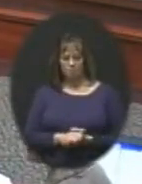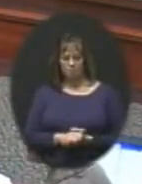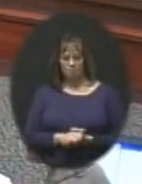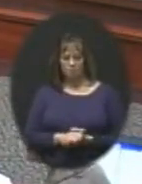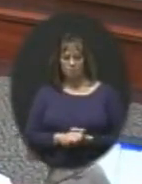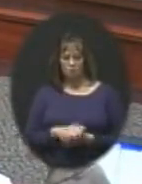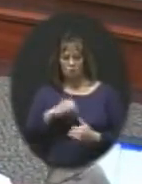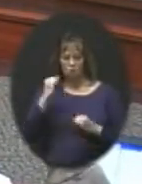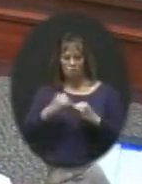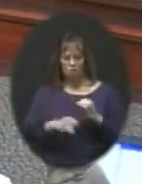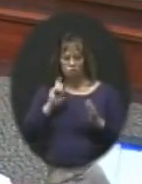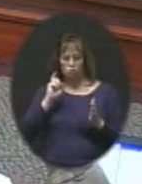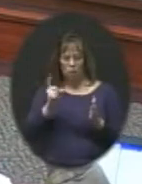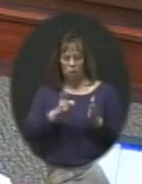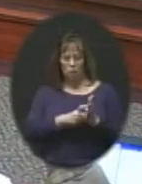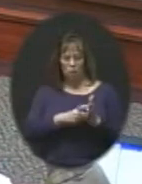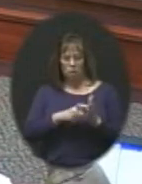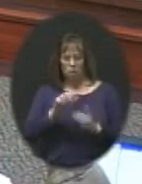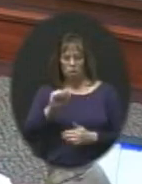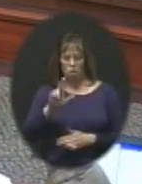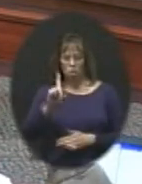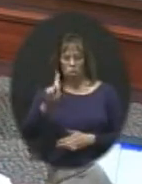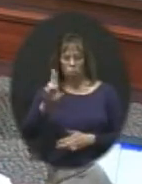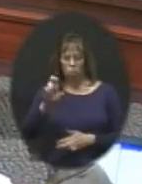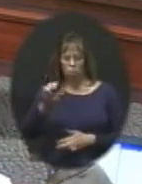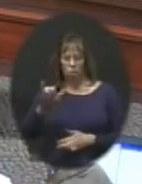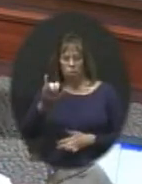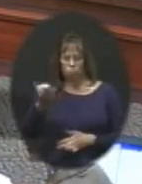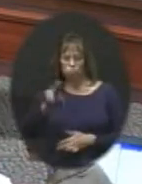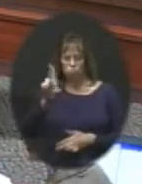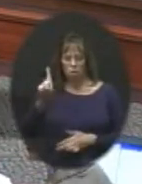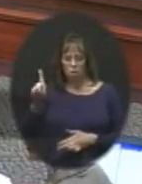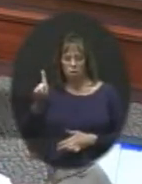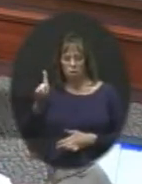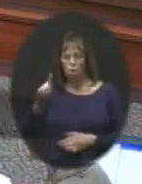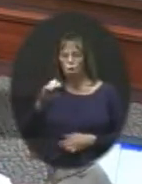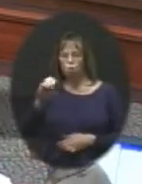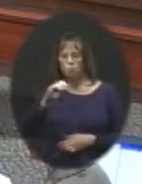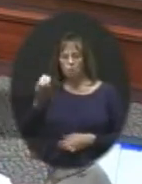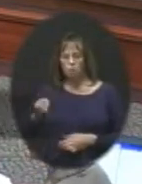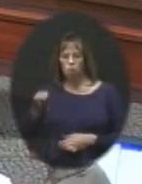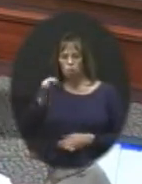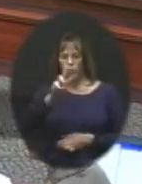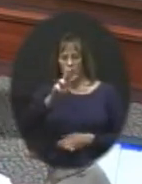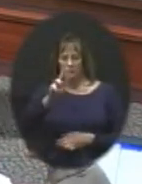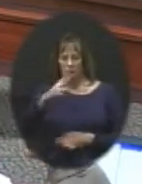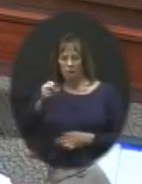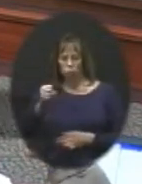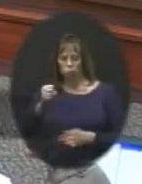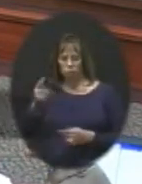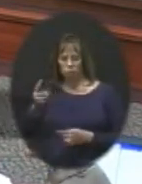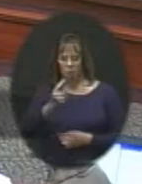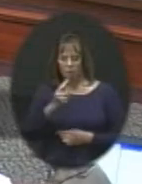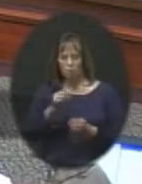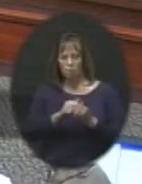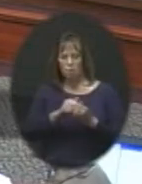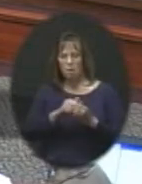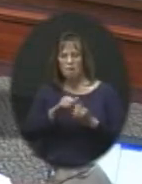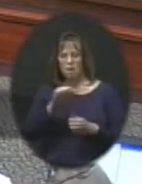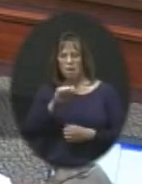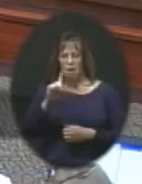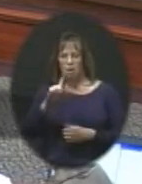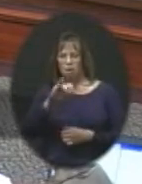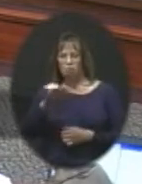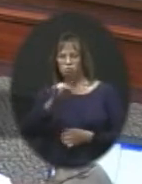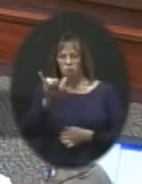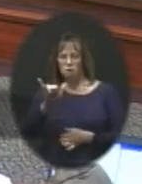Our final recognition tonight is of Audrey Judd from Olathe Northwest High School. Audrey, if you could come forward along with Assistant Principal and Athletic Director